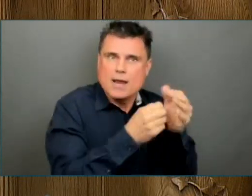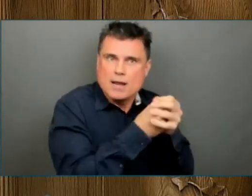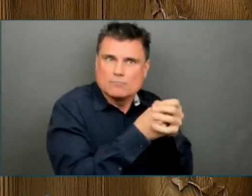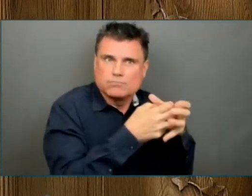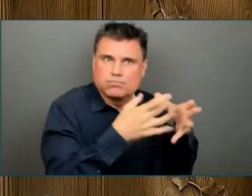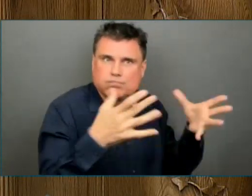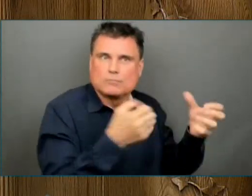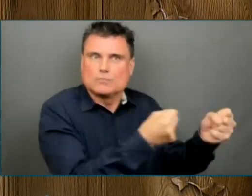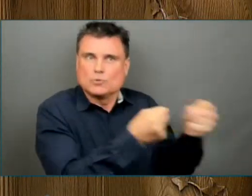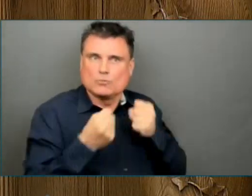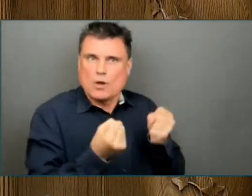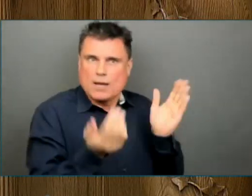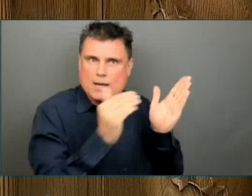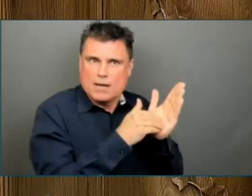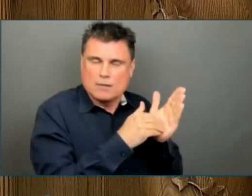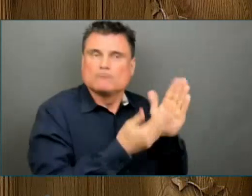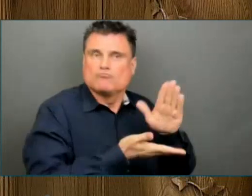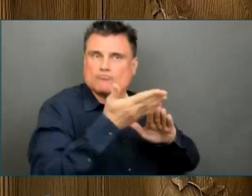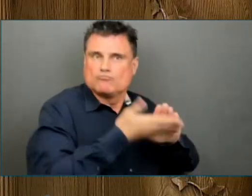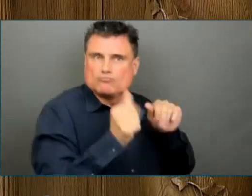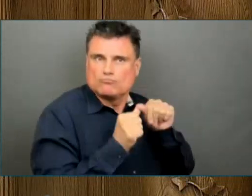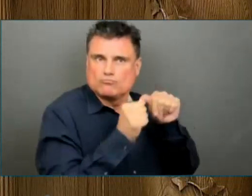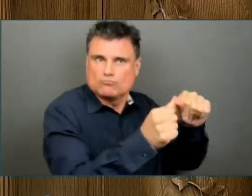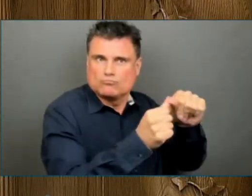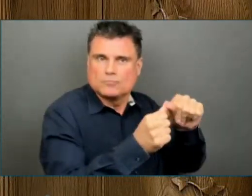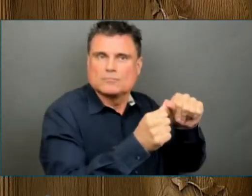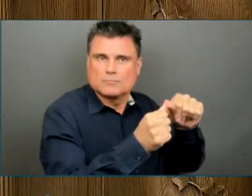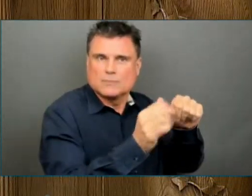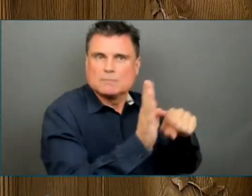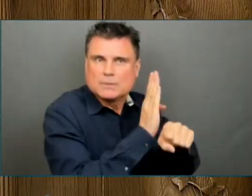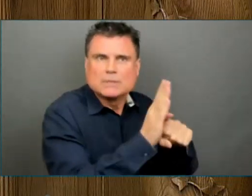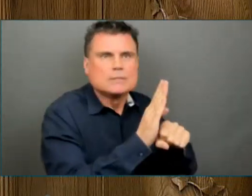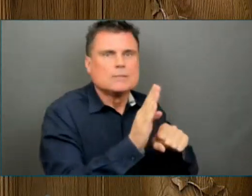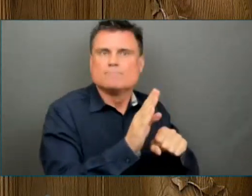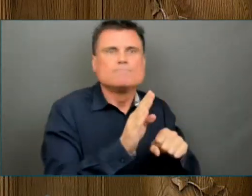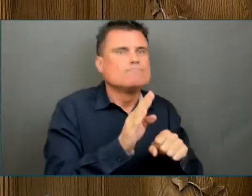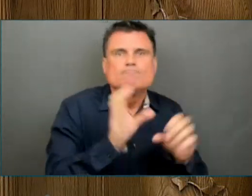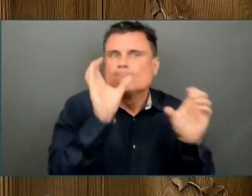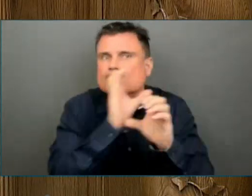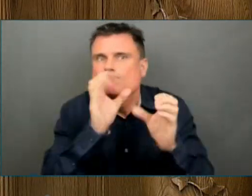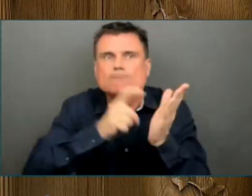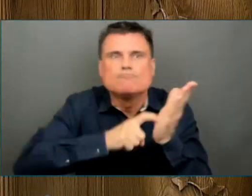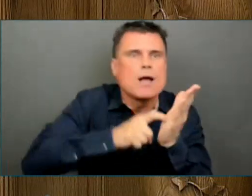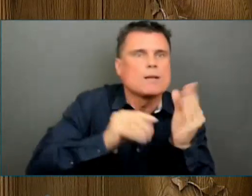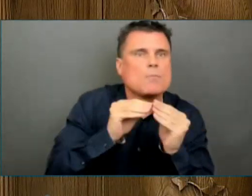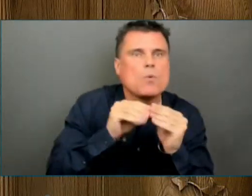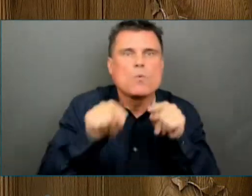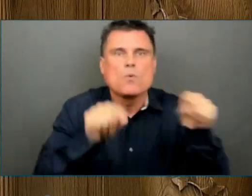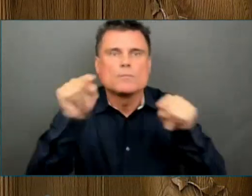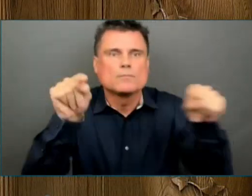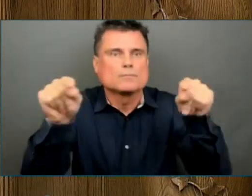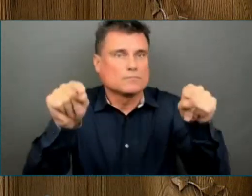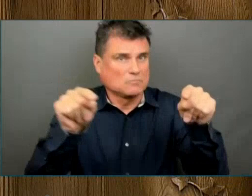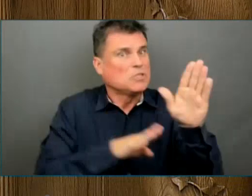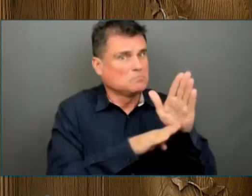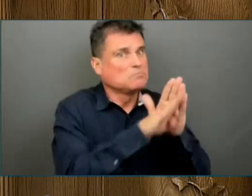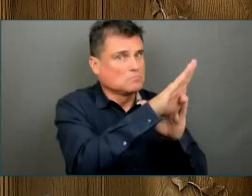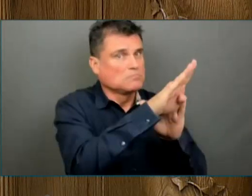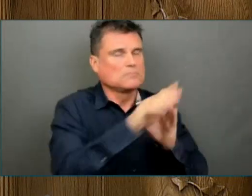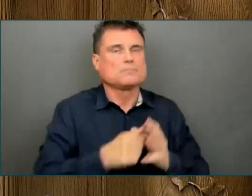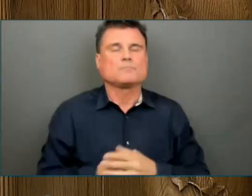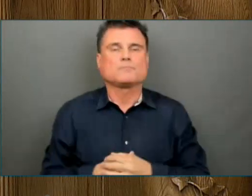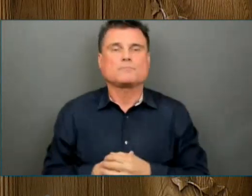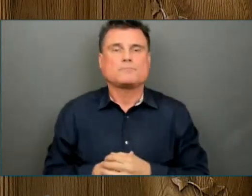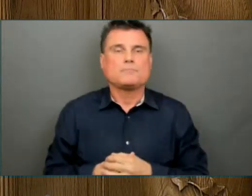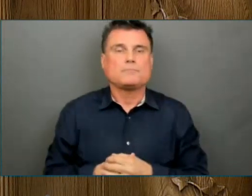year. More than any since 1913. CN Rail is investing almost half a